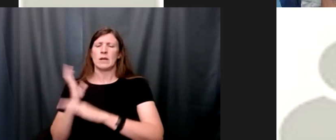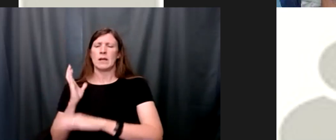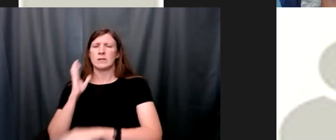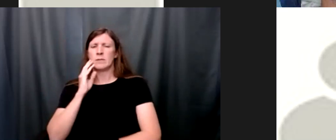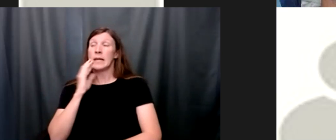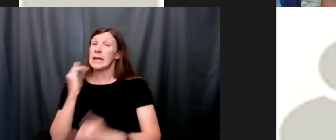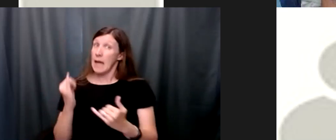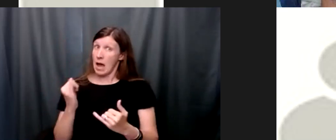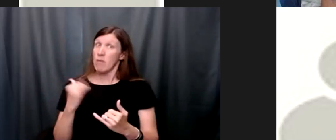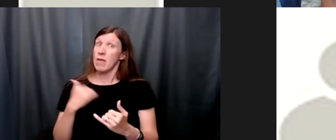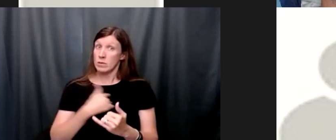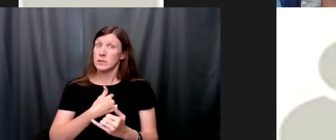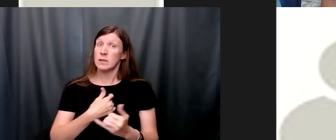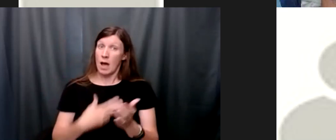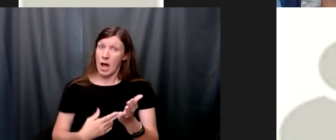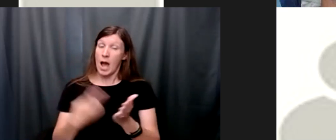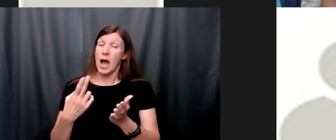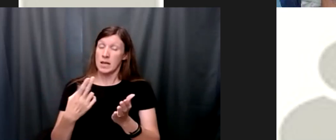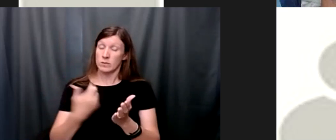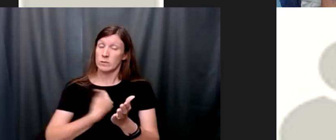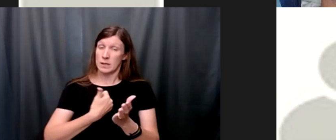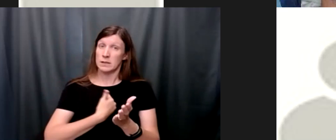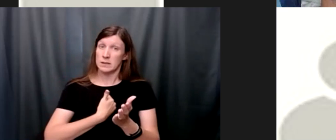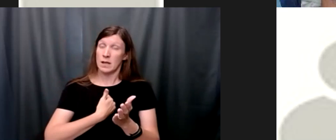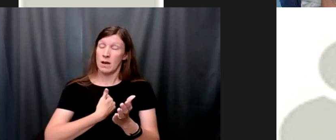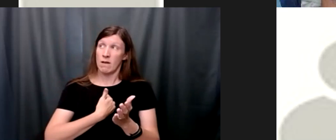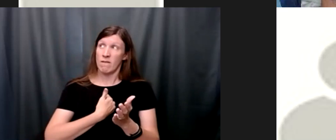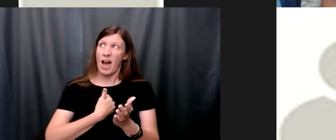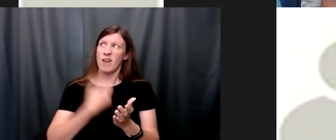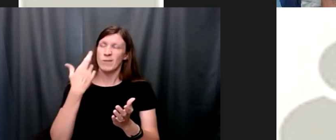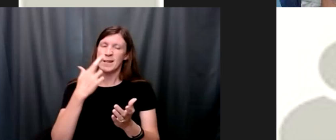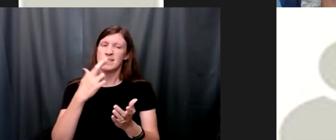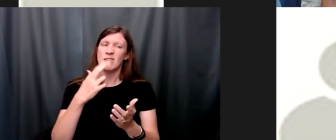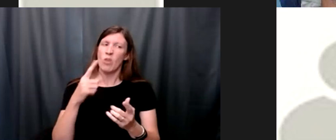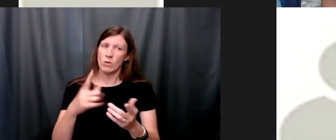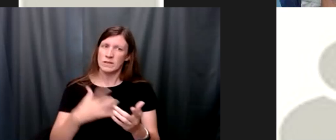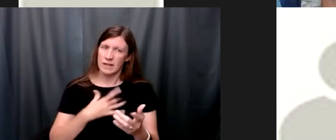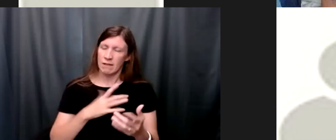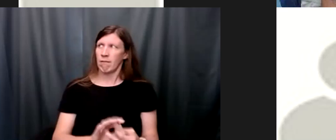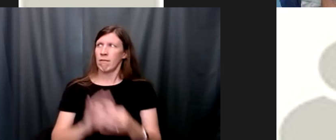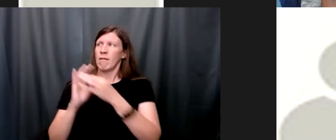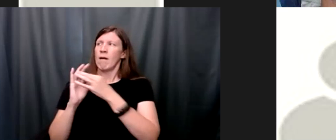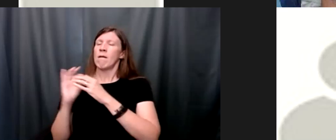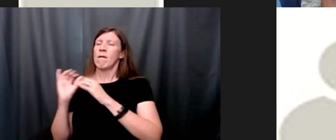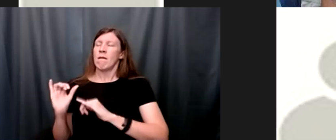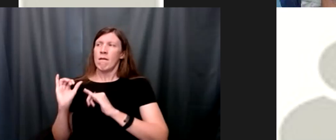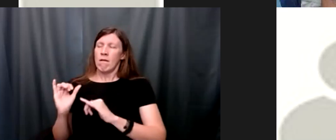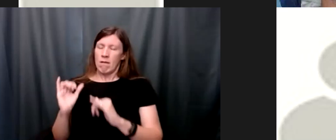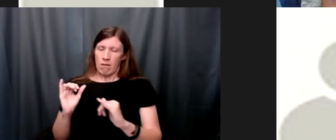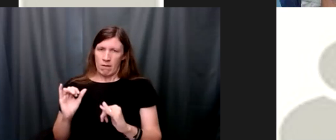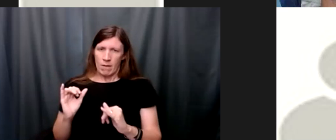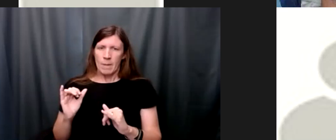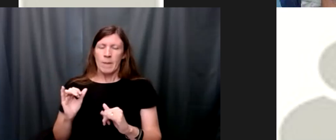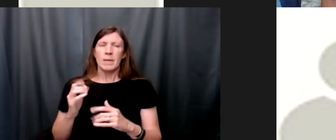honest assessment of the things that are there in my past and you know being able to uh